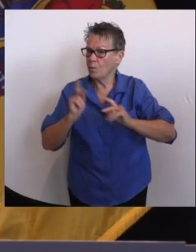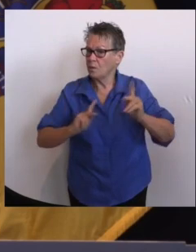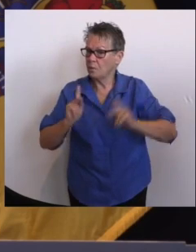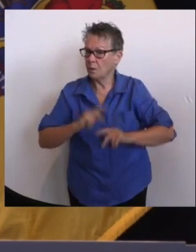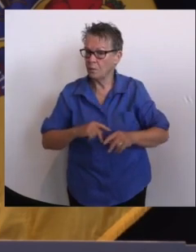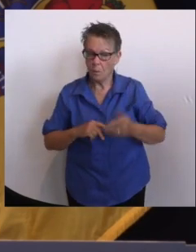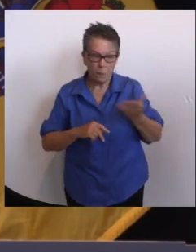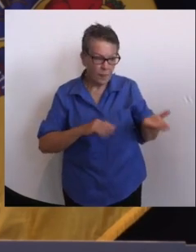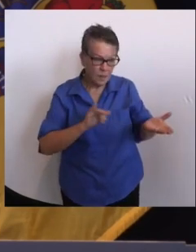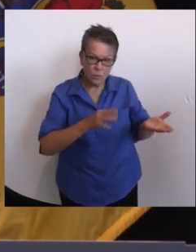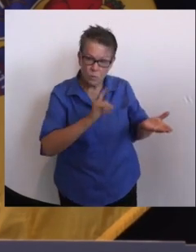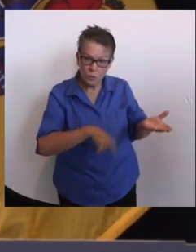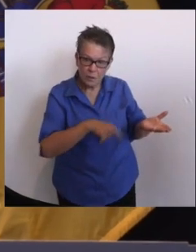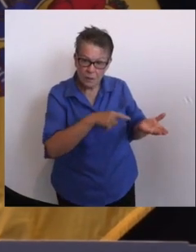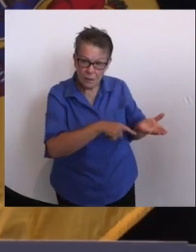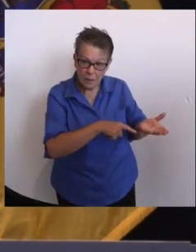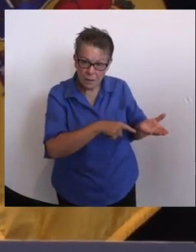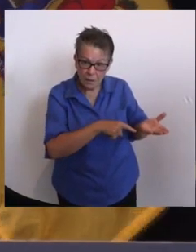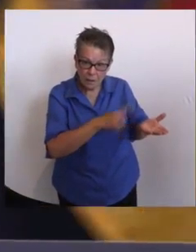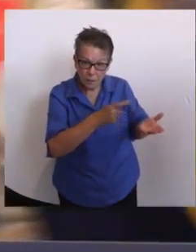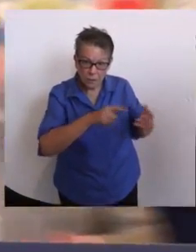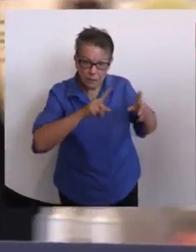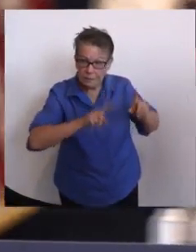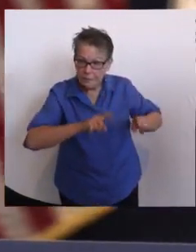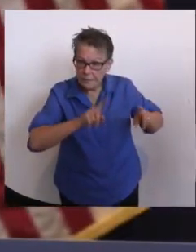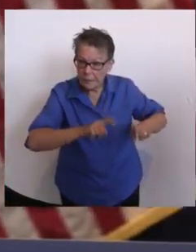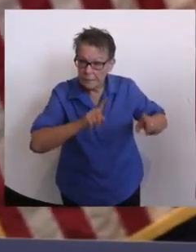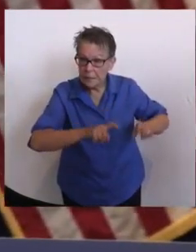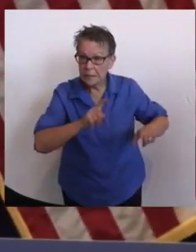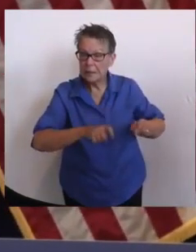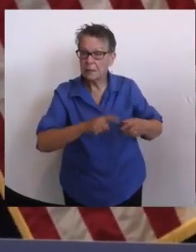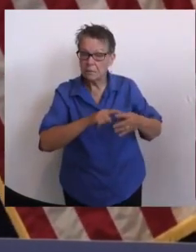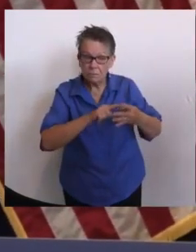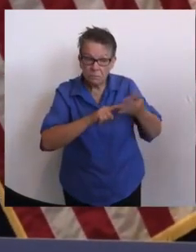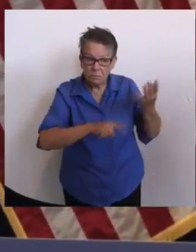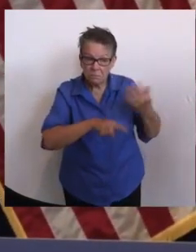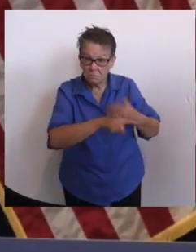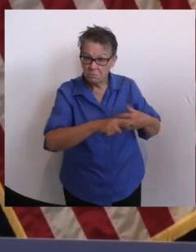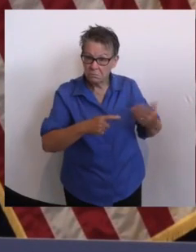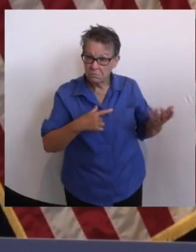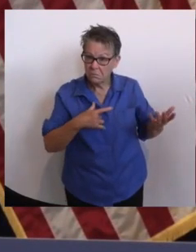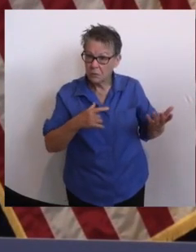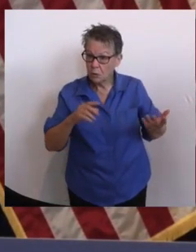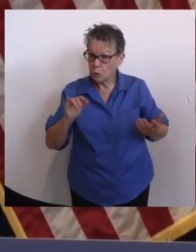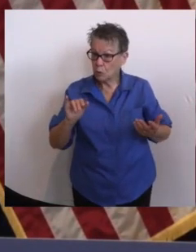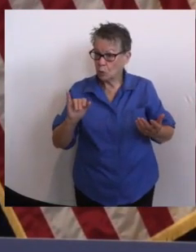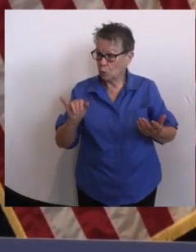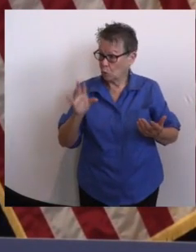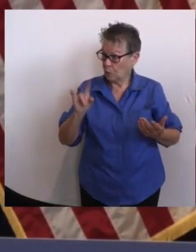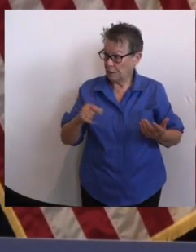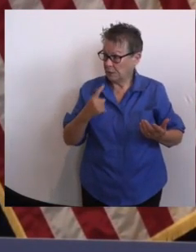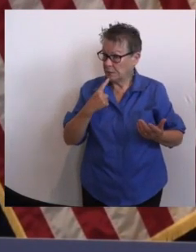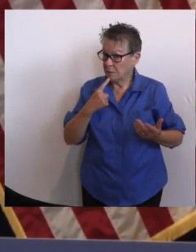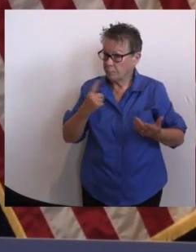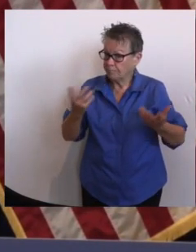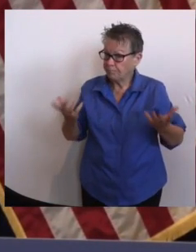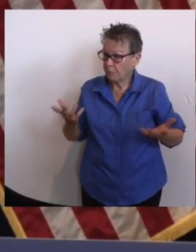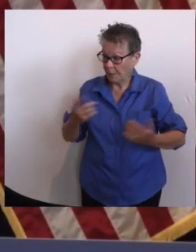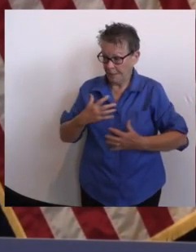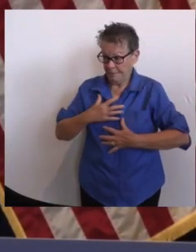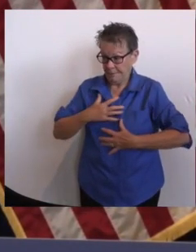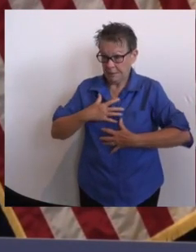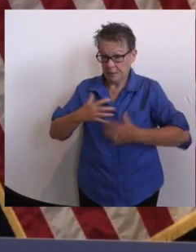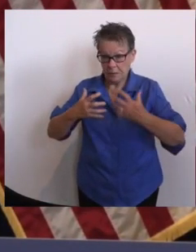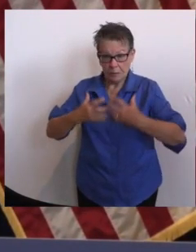And secondly, on ventilator use? First, on ventilator use, we have seen a 20 percent increase over the last two